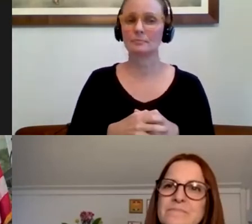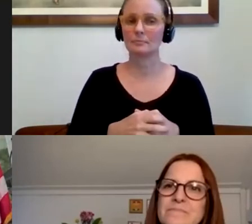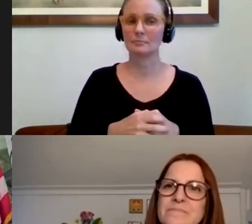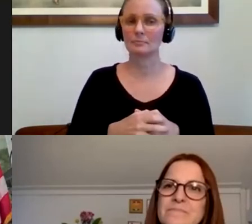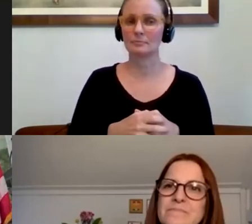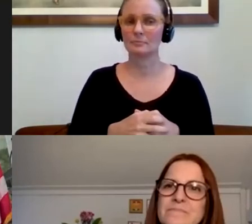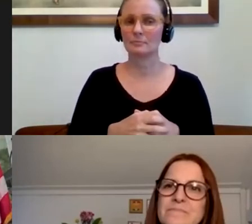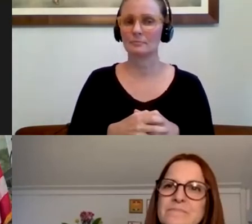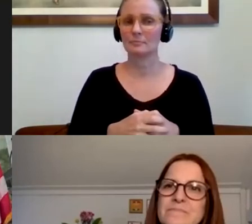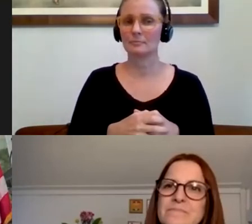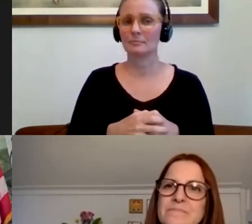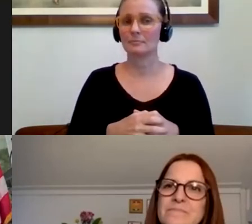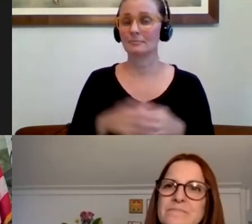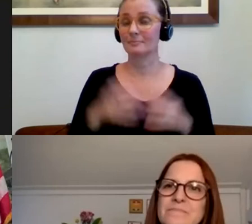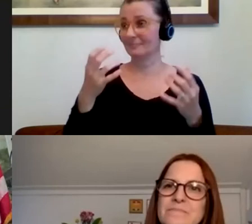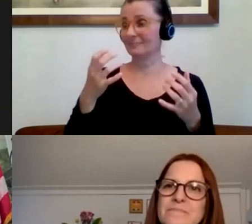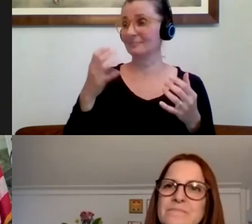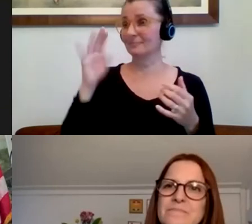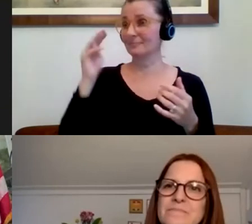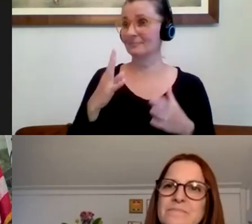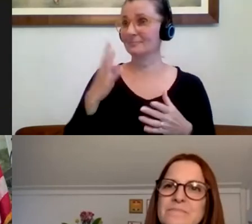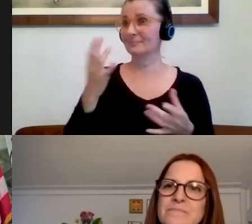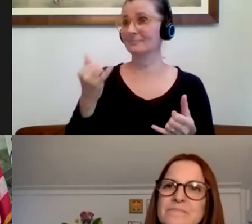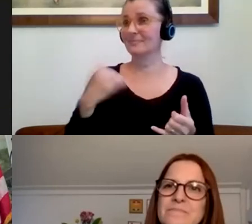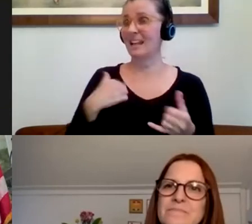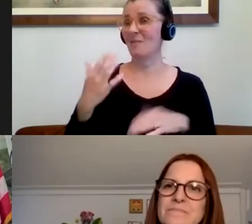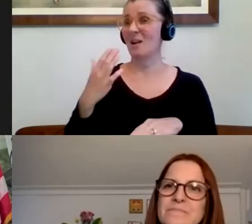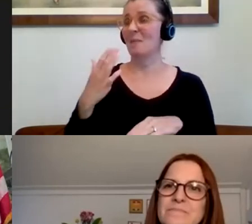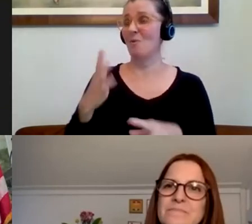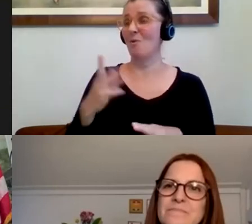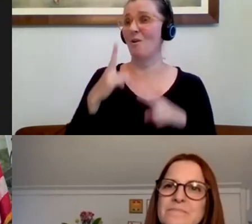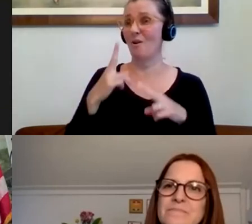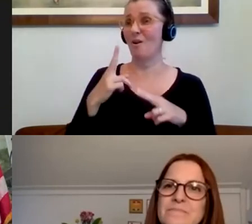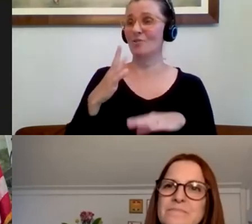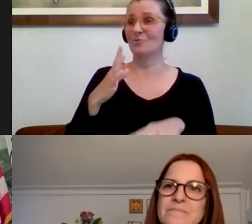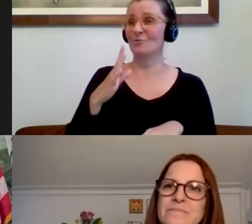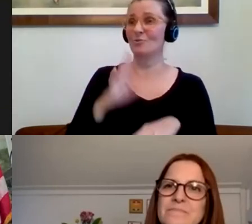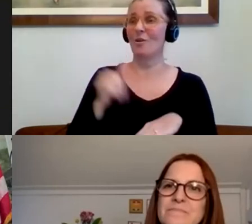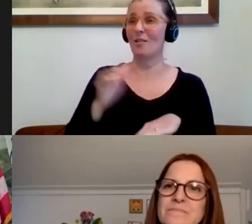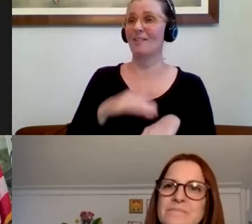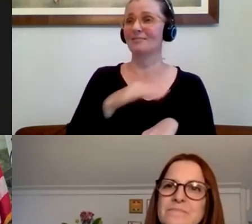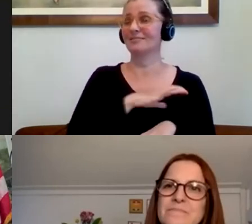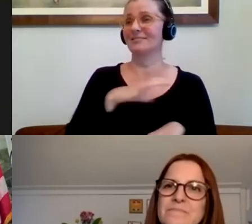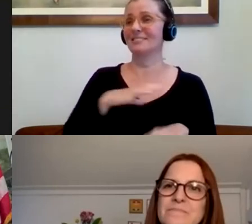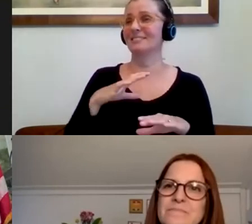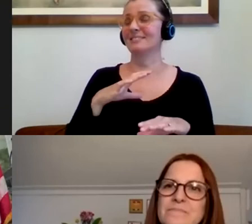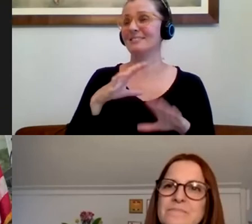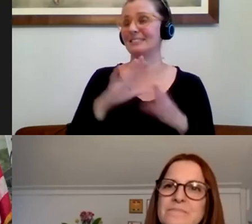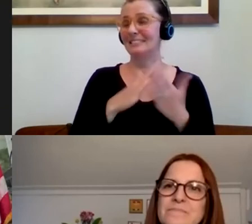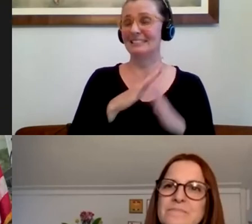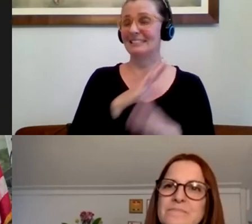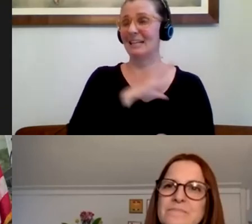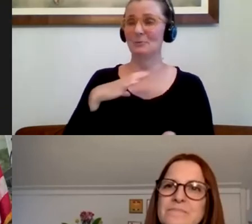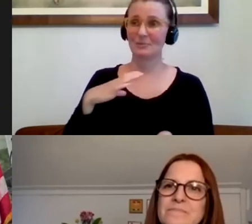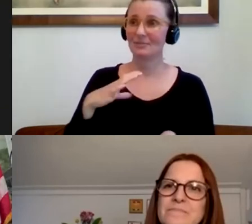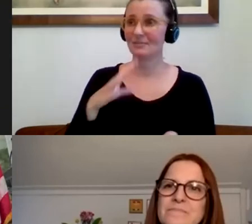honored to call on, uh, the city council president, the president from Ward 1, who, along with so many councils, have been at the forefront,